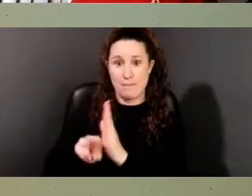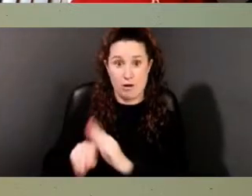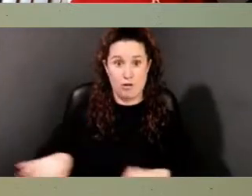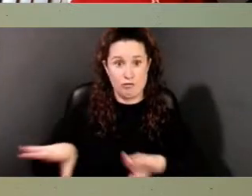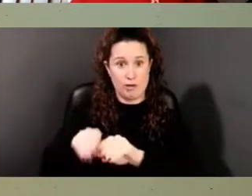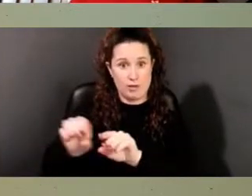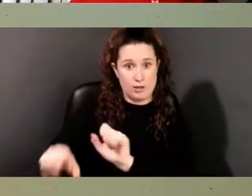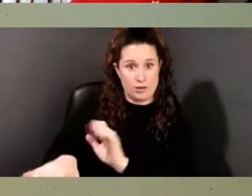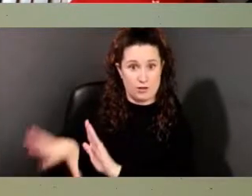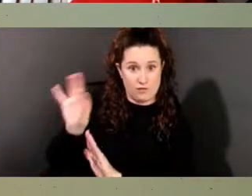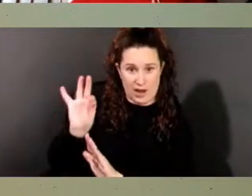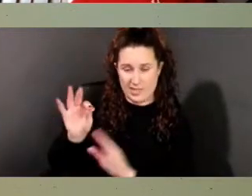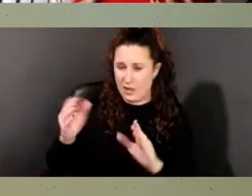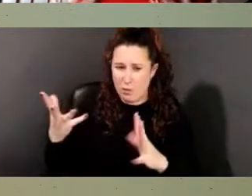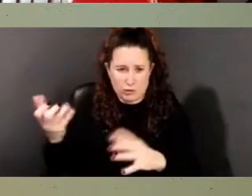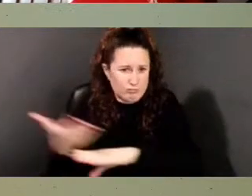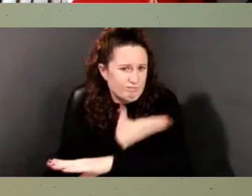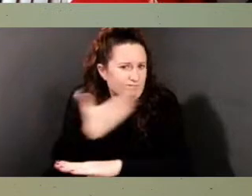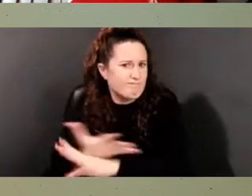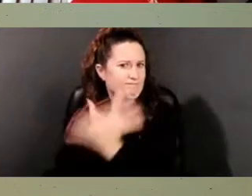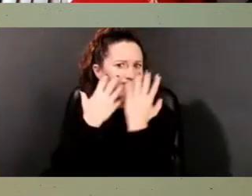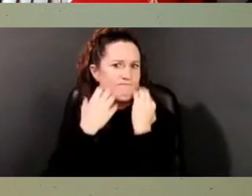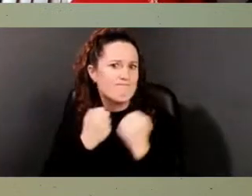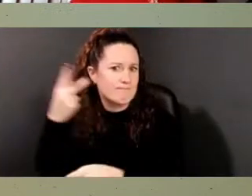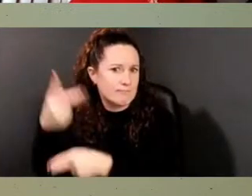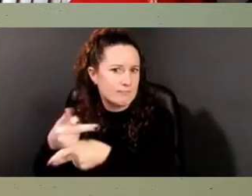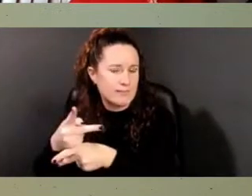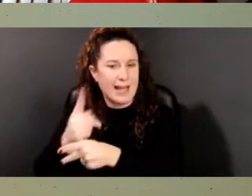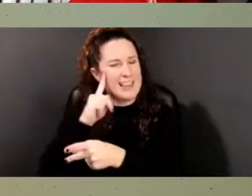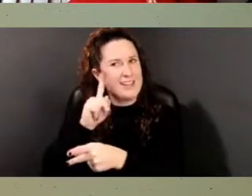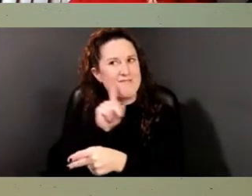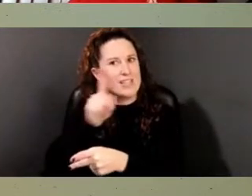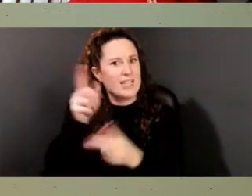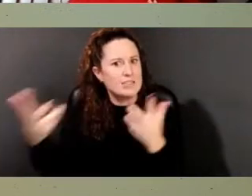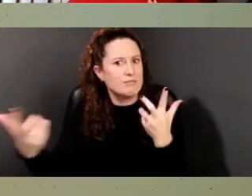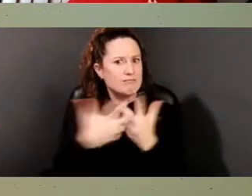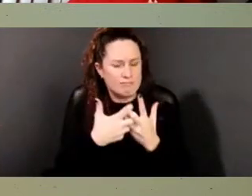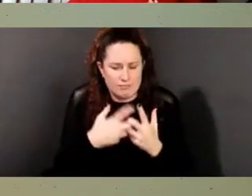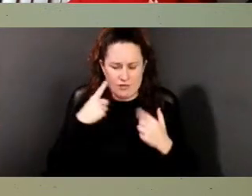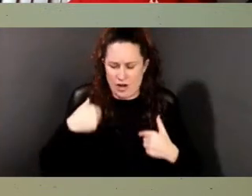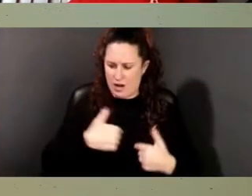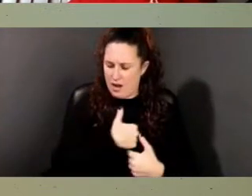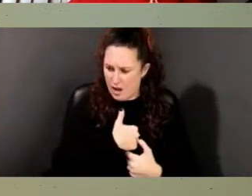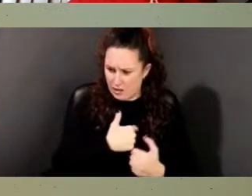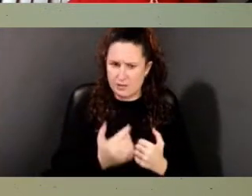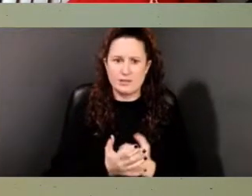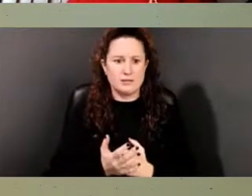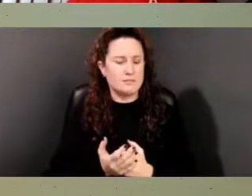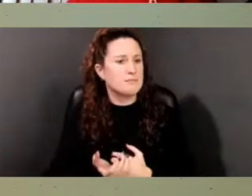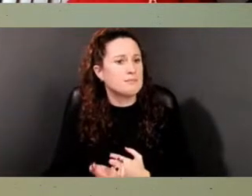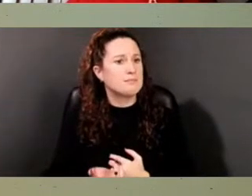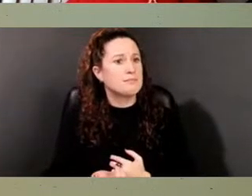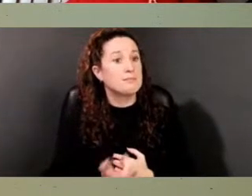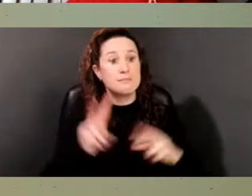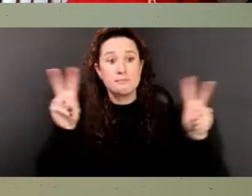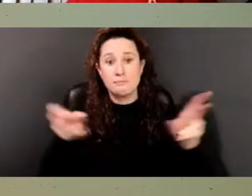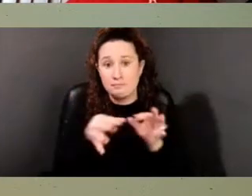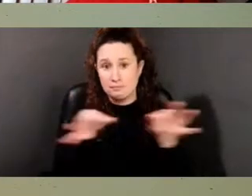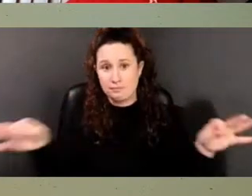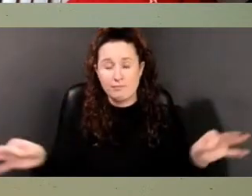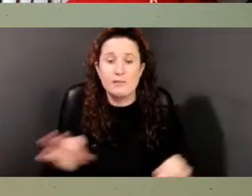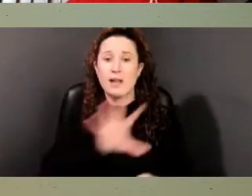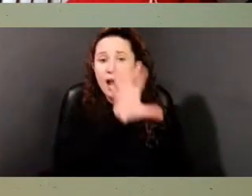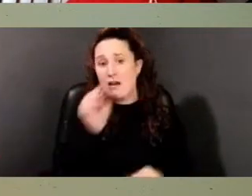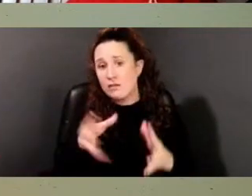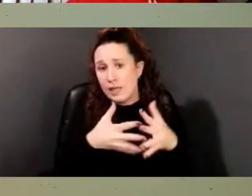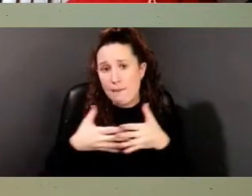this quote is so fitting for us to think about, and it reads, African-American identities